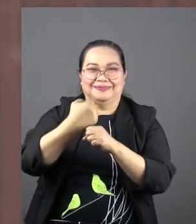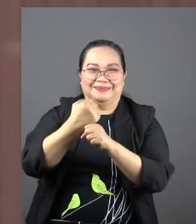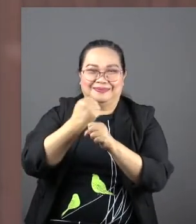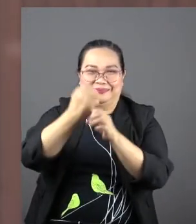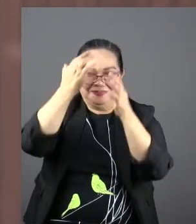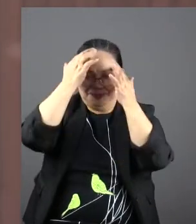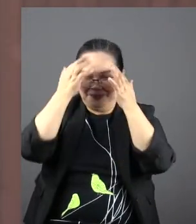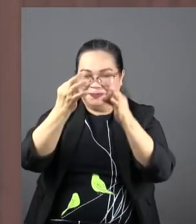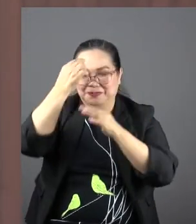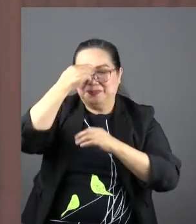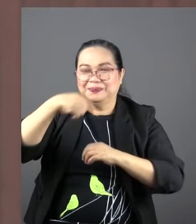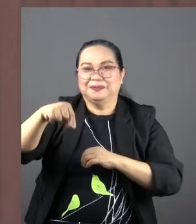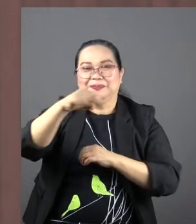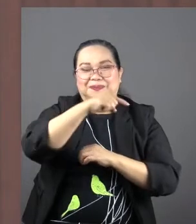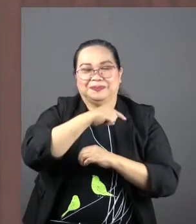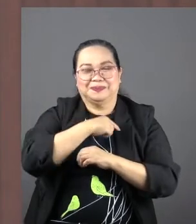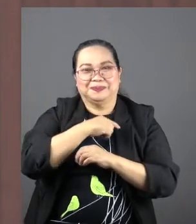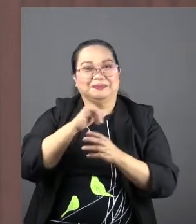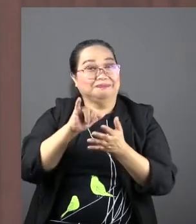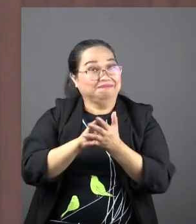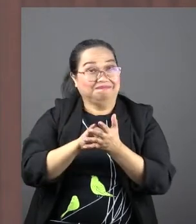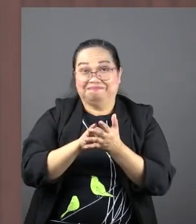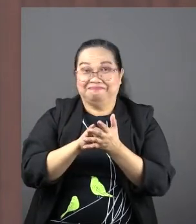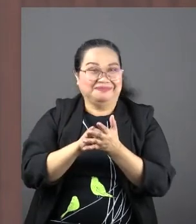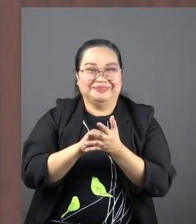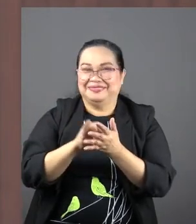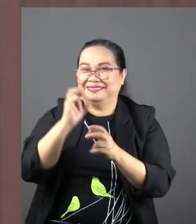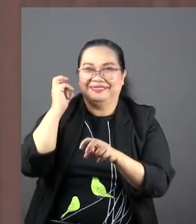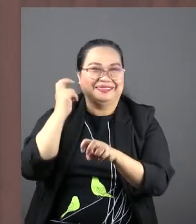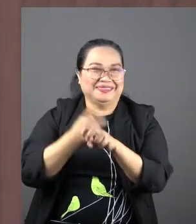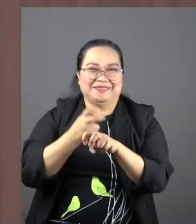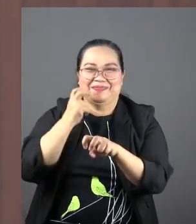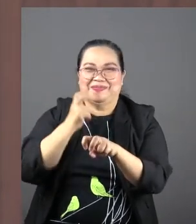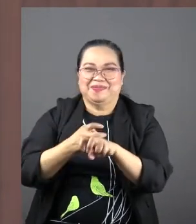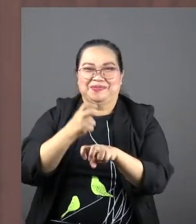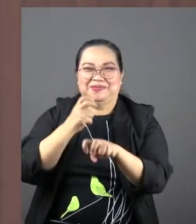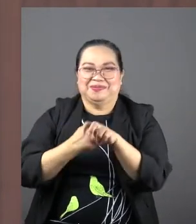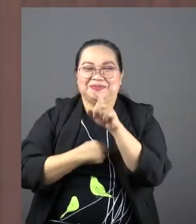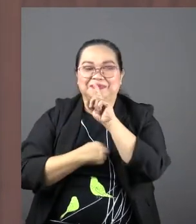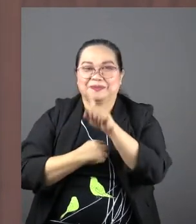for us. That can be hard. That can be hard.